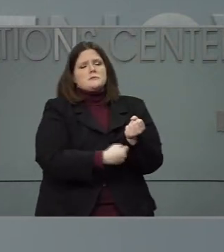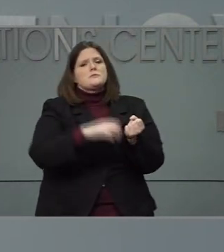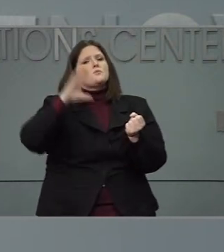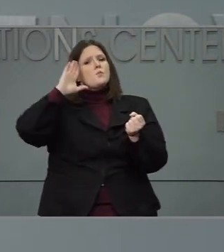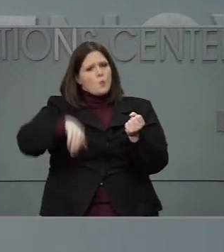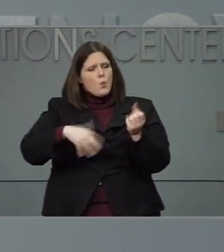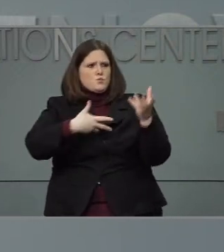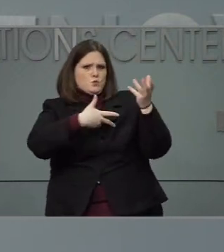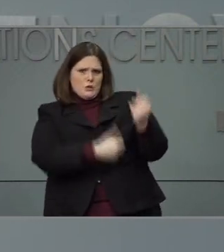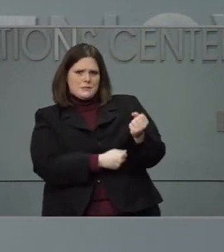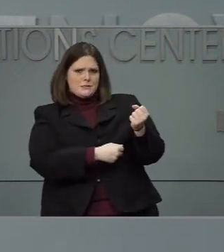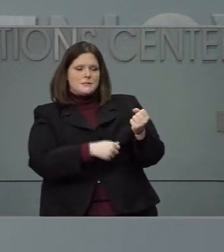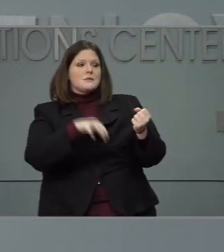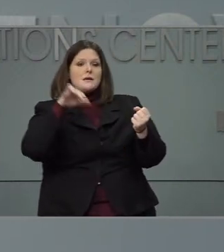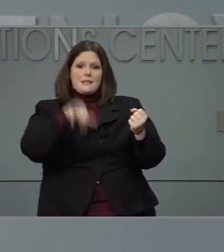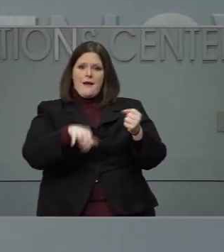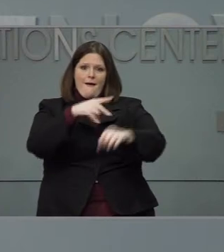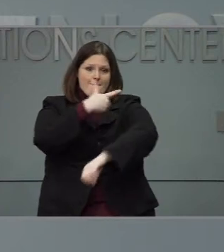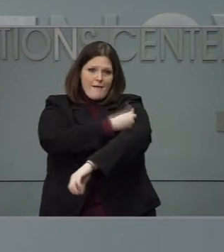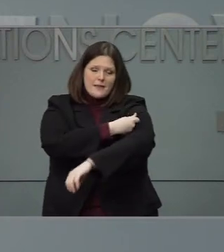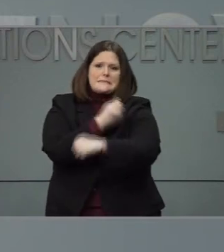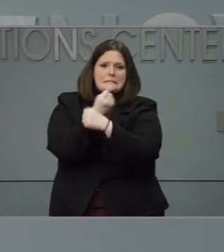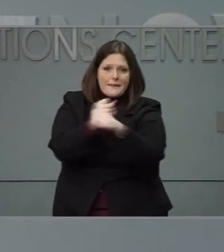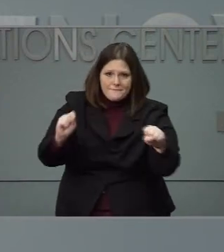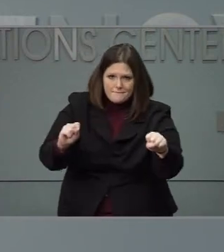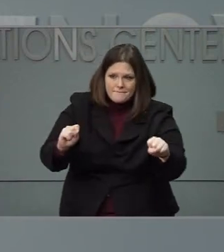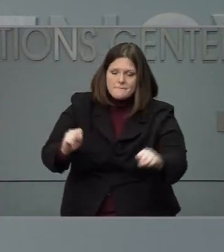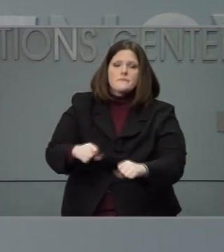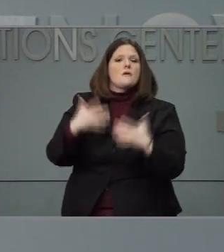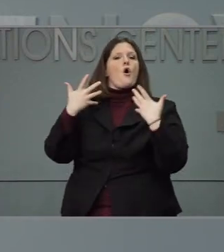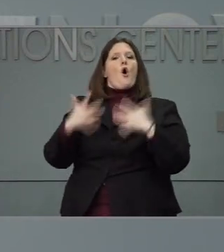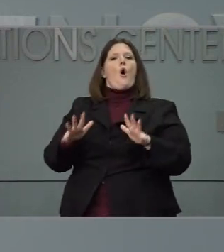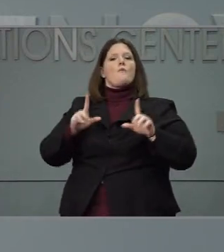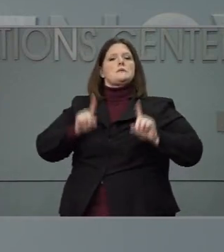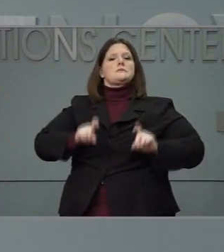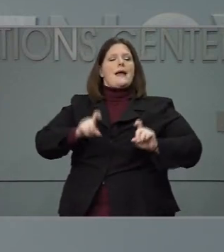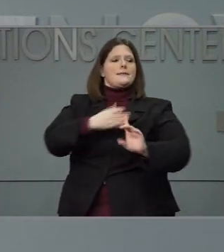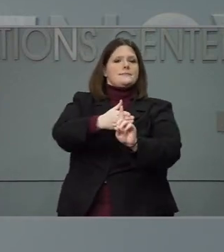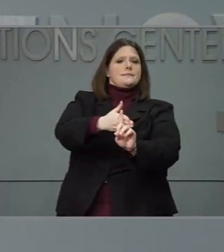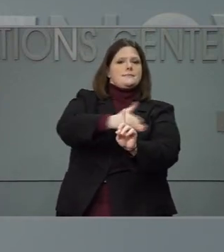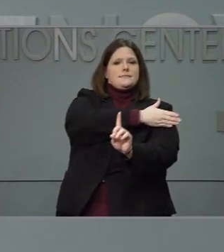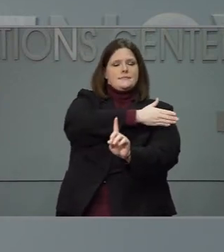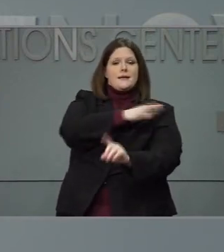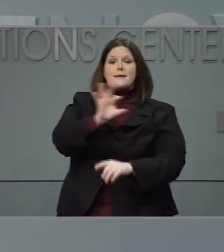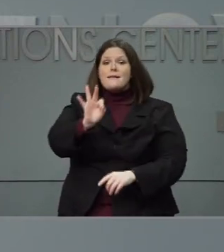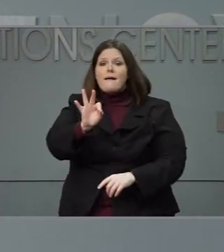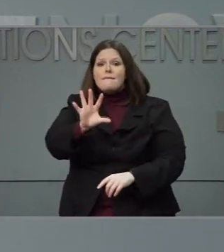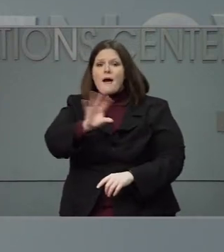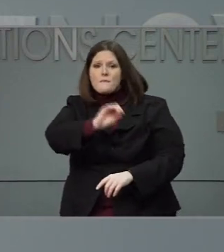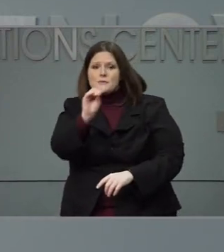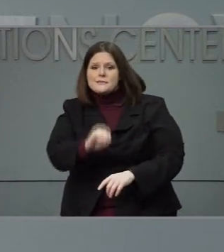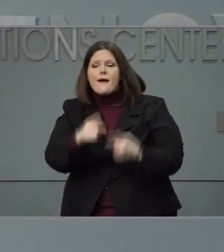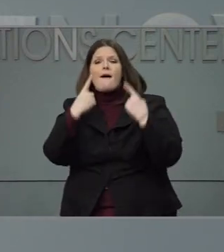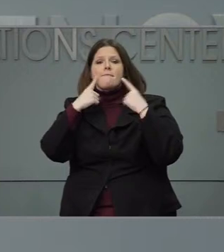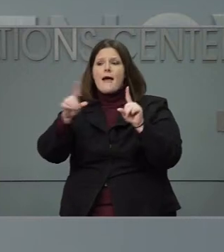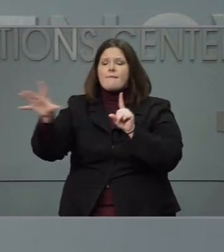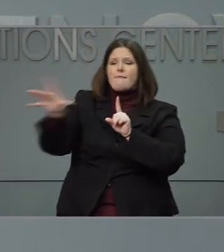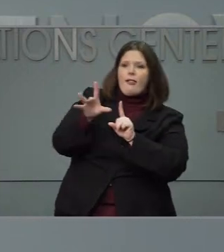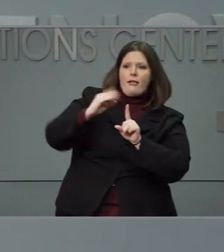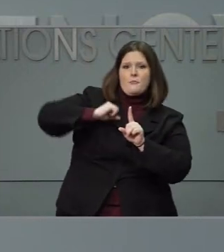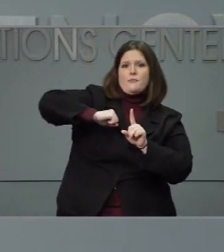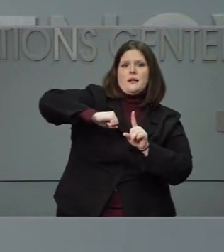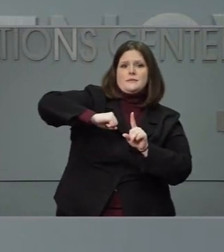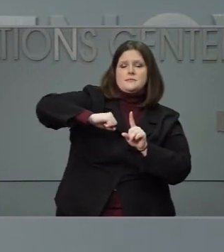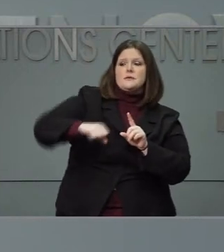safe, it has been tested in clinical trials, it is effective, is 95% effective, you cannot get covid from the